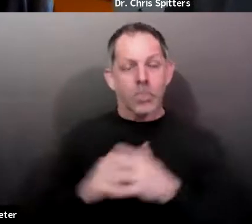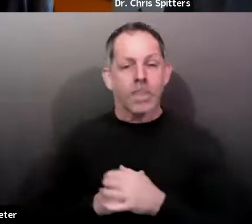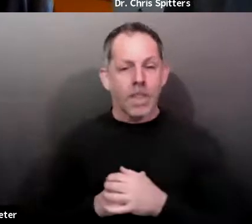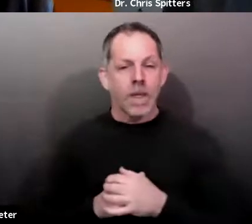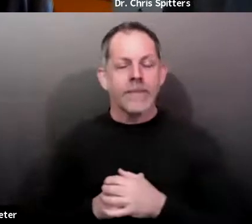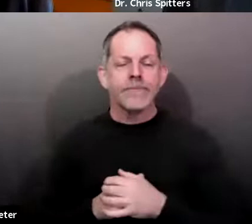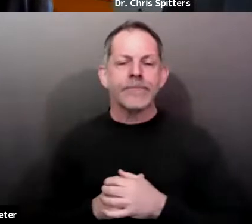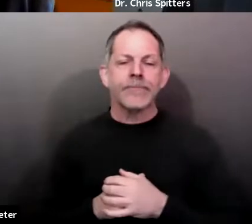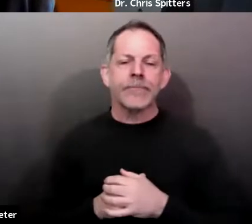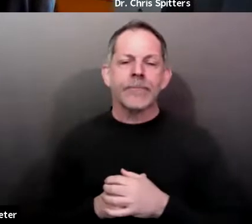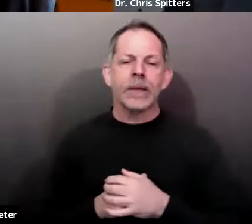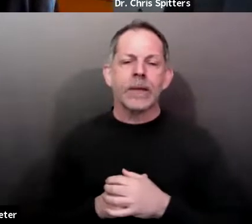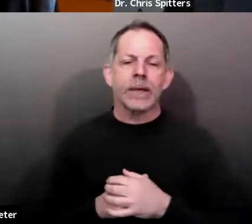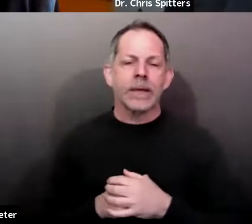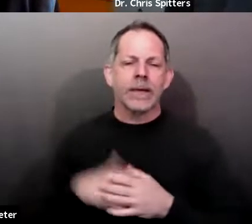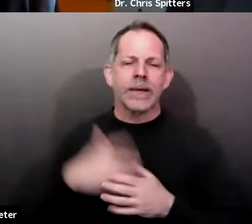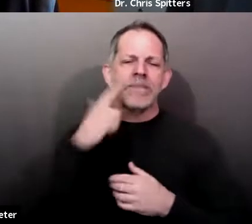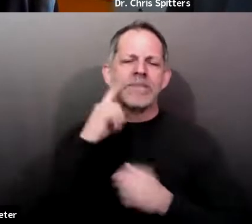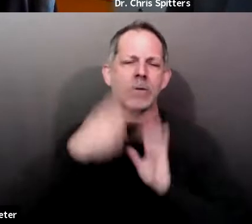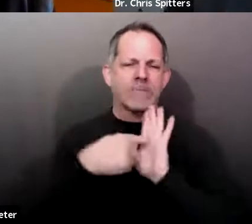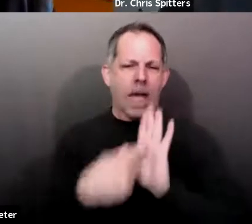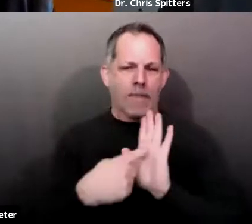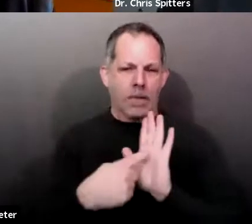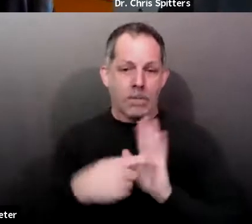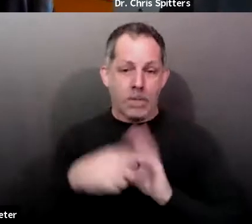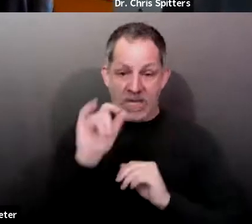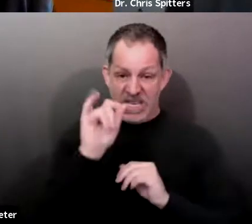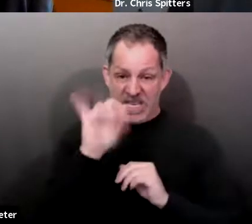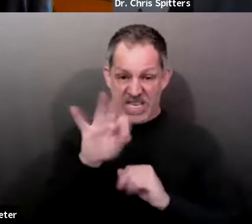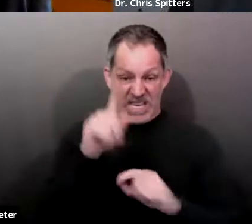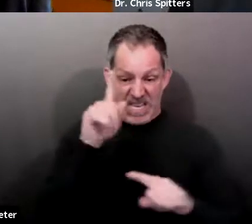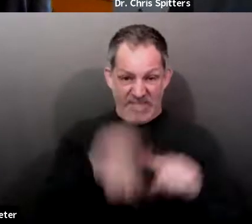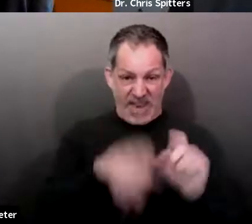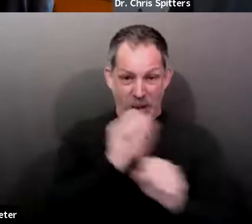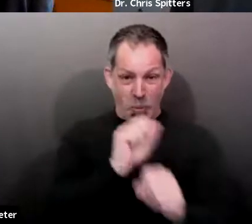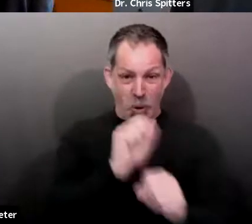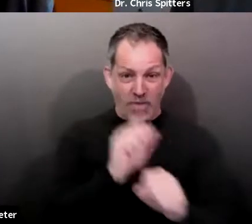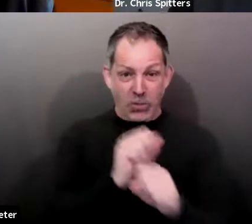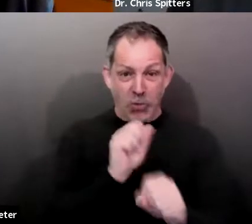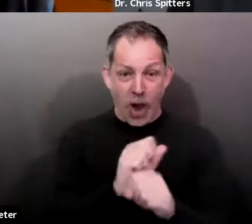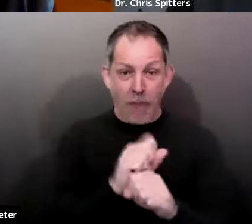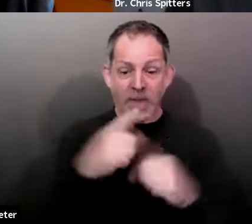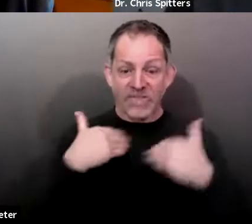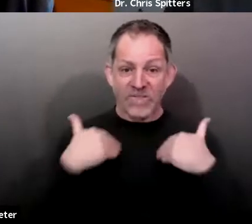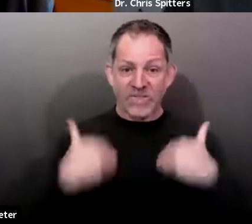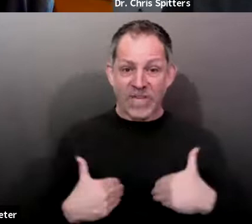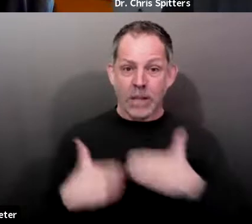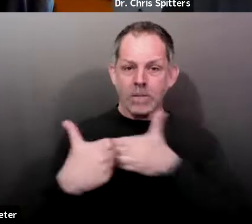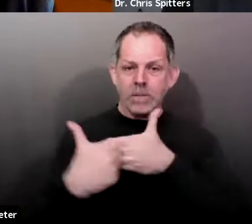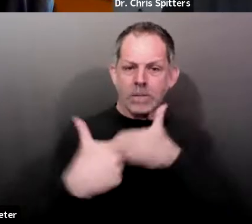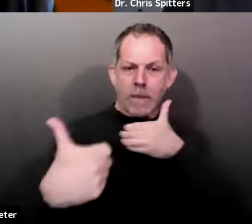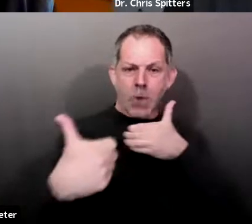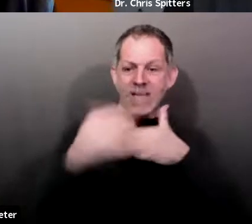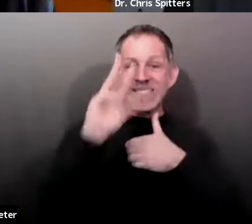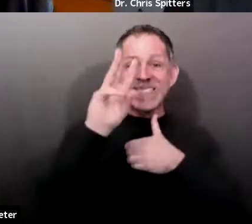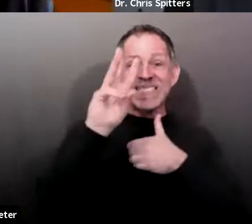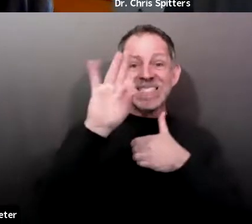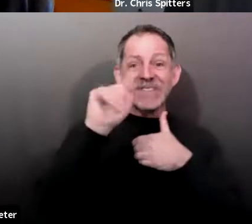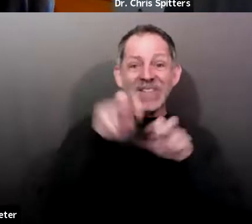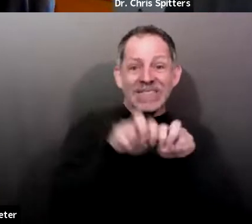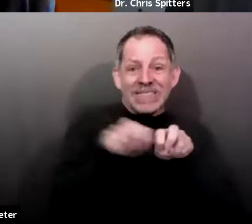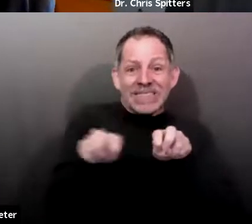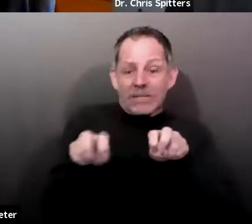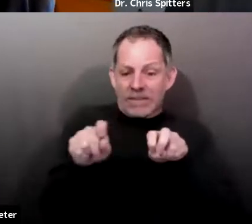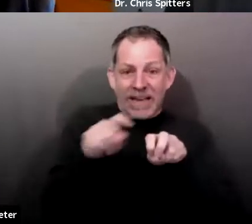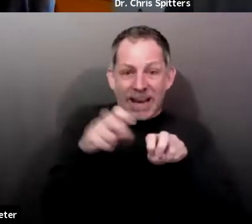when they're at work doing their job, they really can't do the physical distancing of six feet that we like to see for everyone's